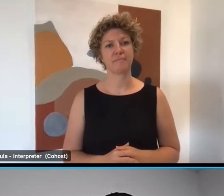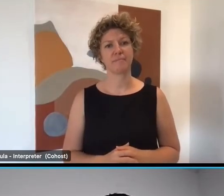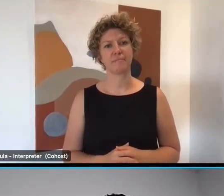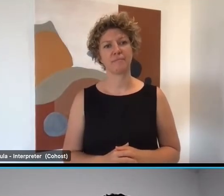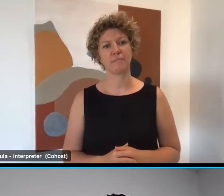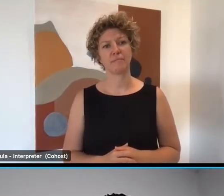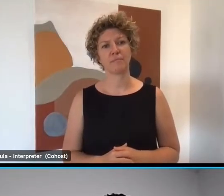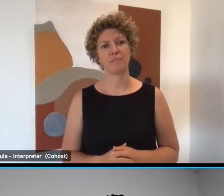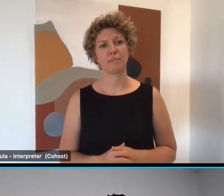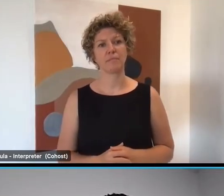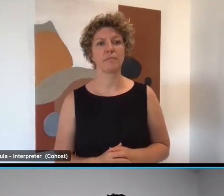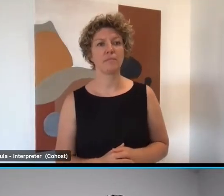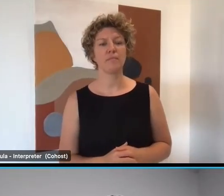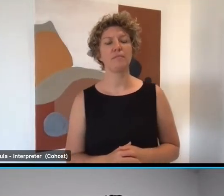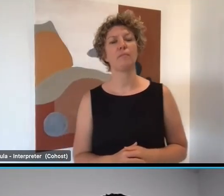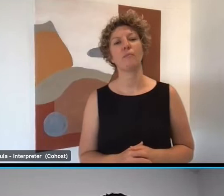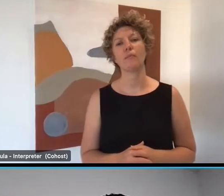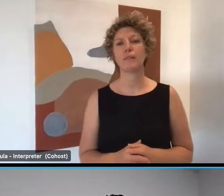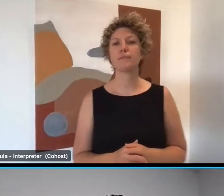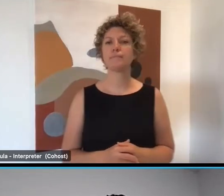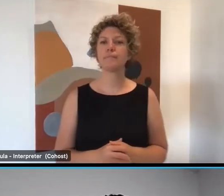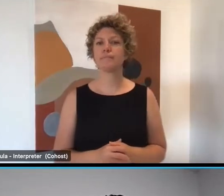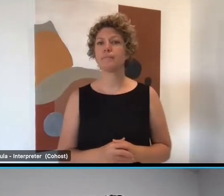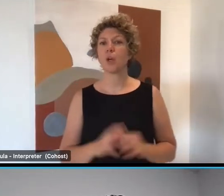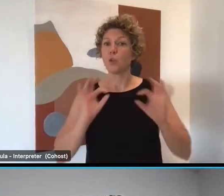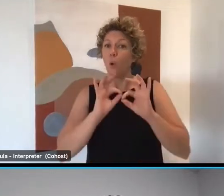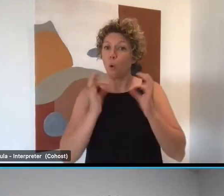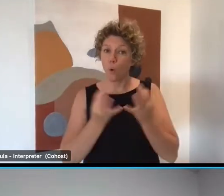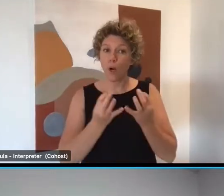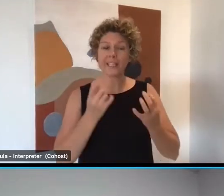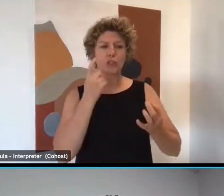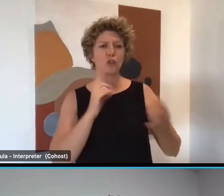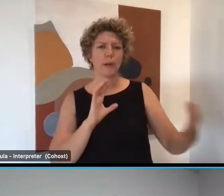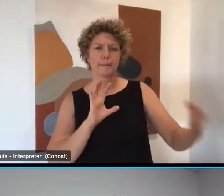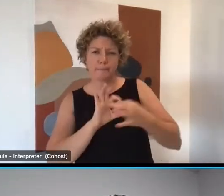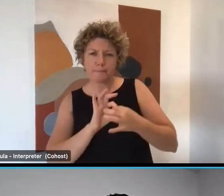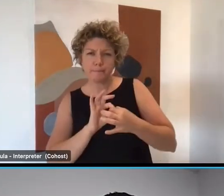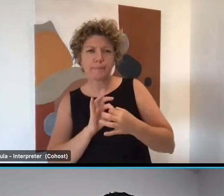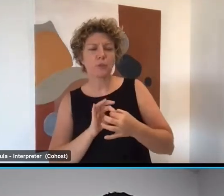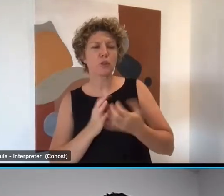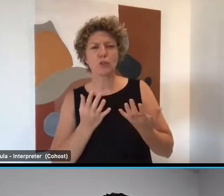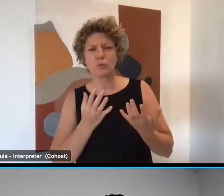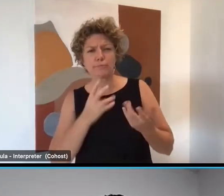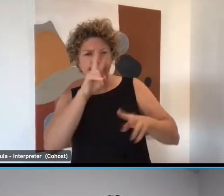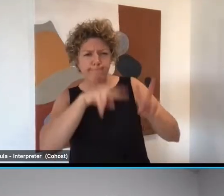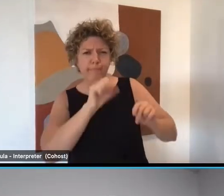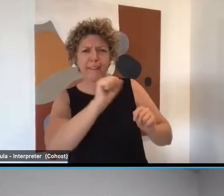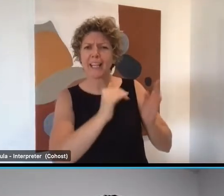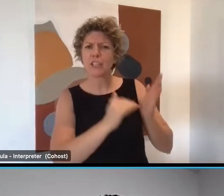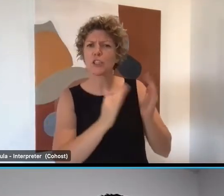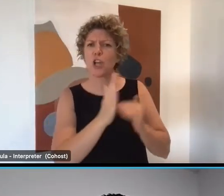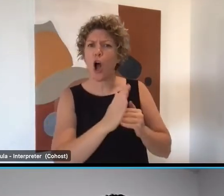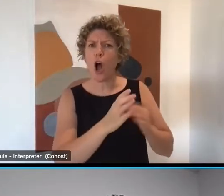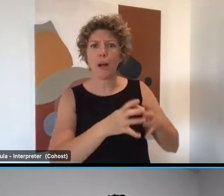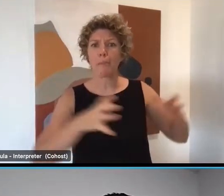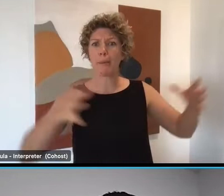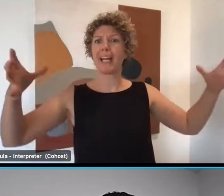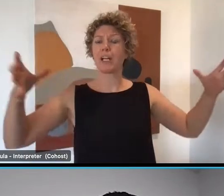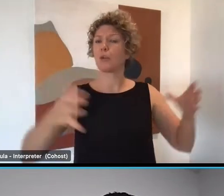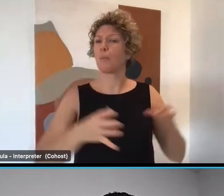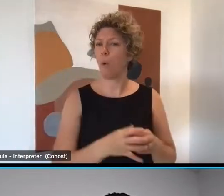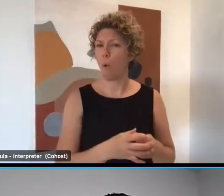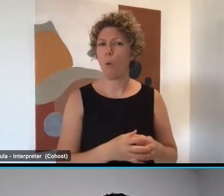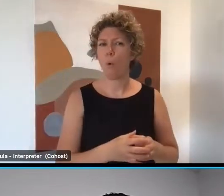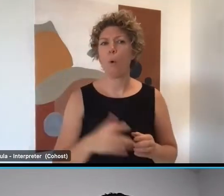David So this is where we talked about then providers we're engaging with on their size and the graph's pretty self-explanatory. David We're up to